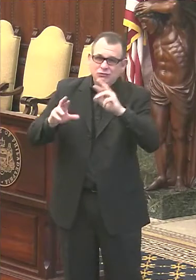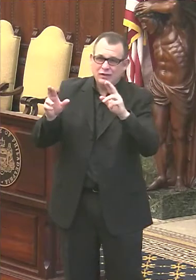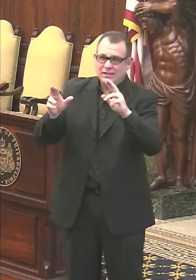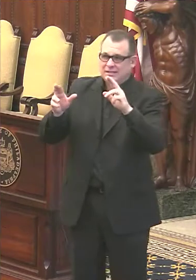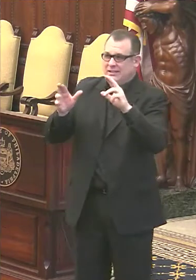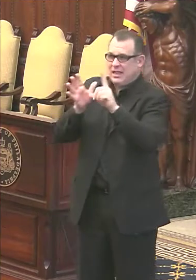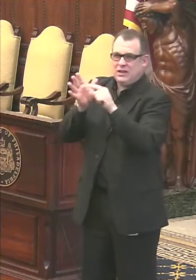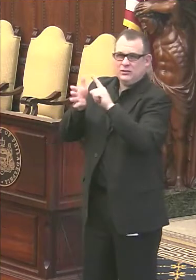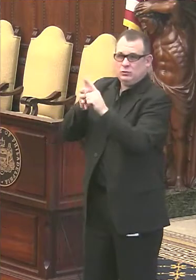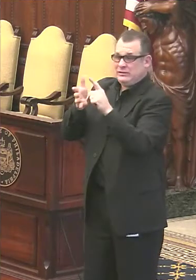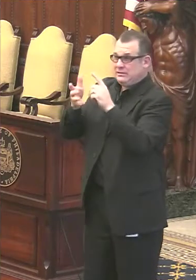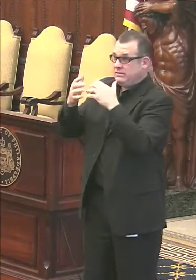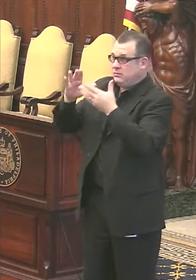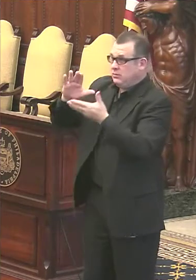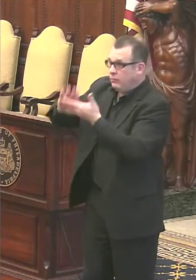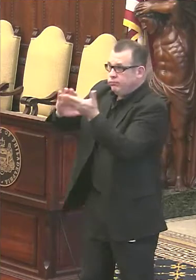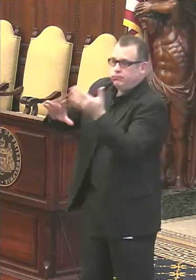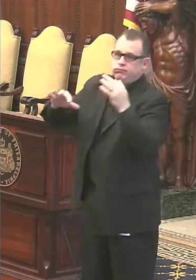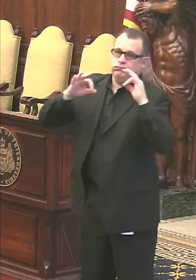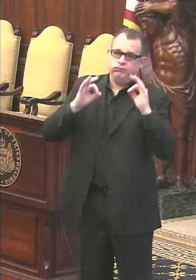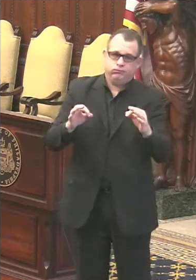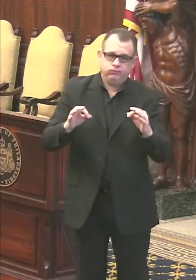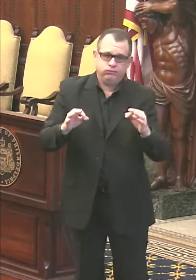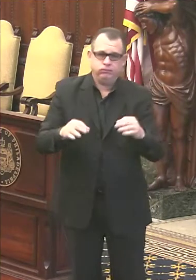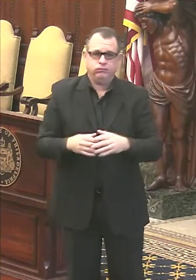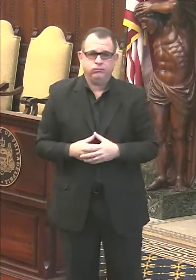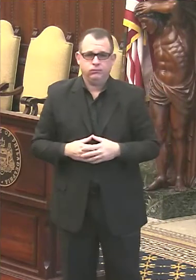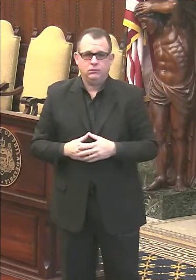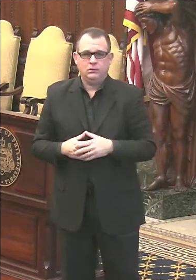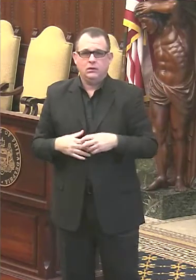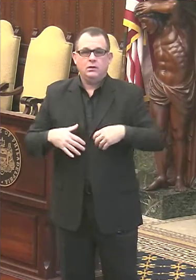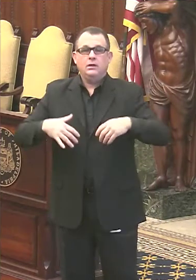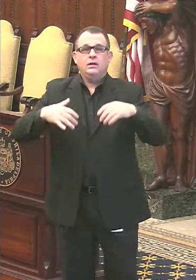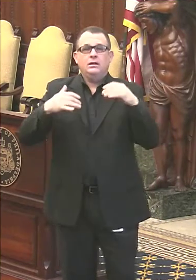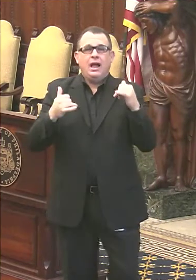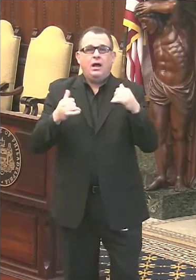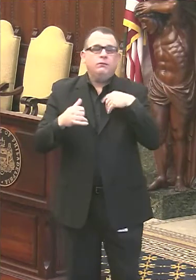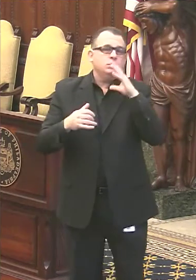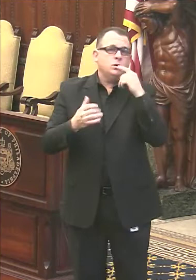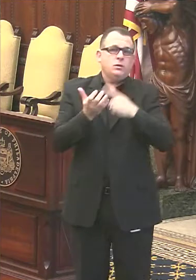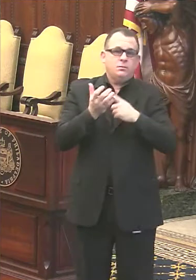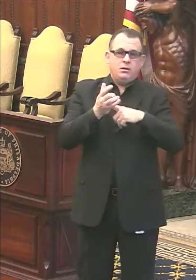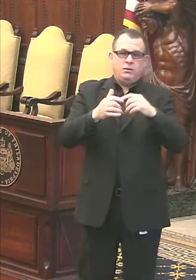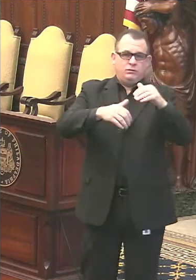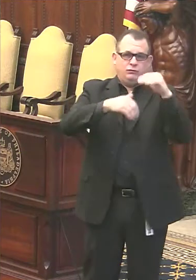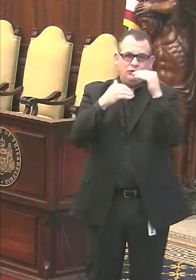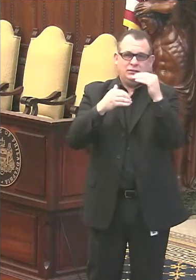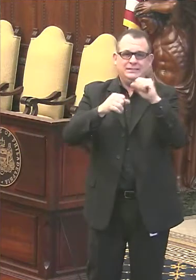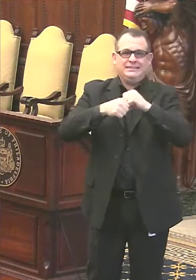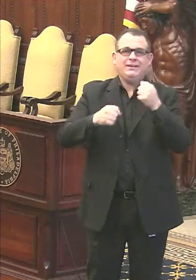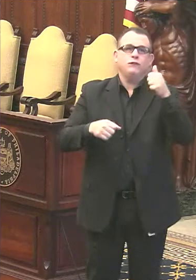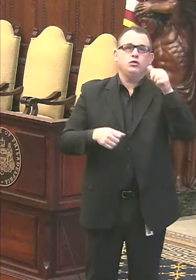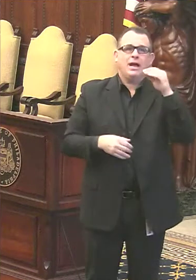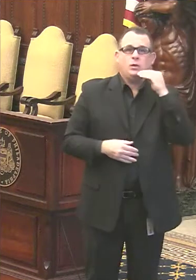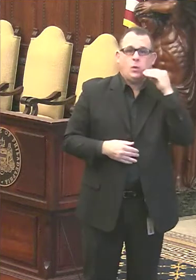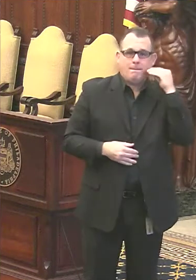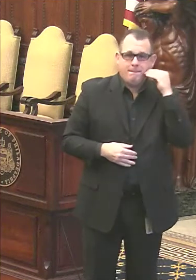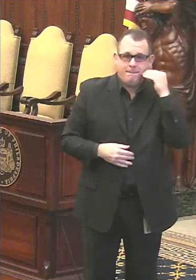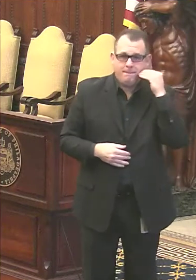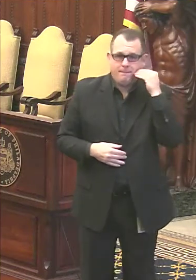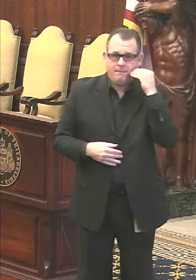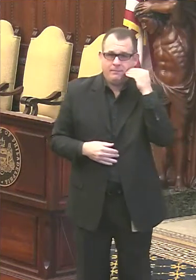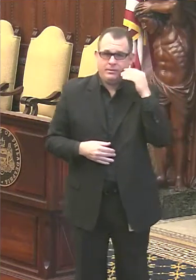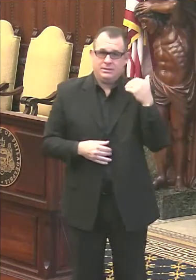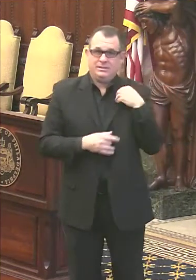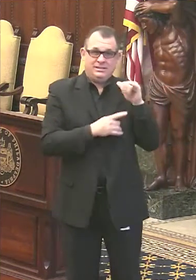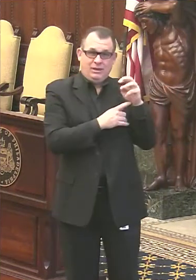That's it for vaccinations. I'm to talk a little bit about our restrictions, our safer-at-home restrictions. Now, this past Saturday, January 16th, we backed off cautiously